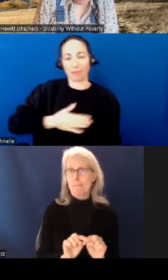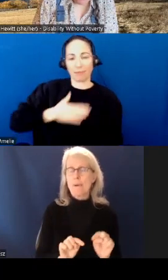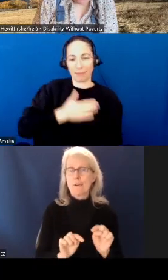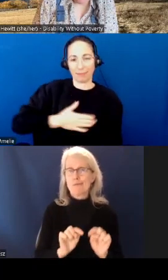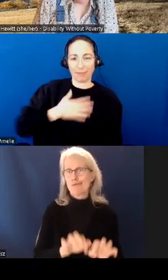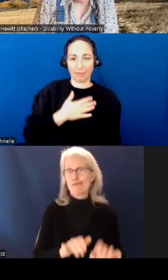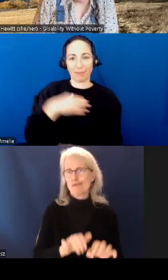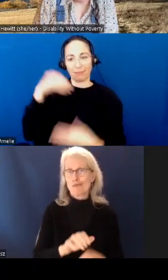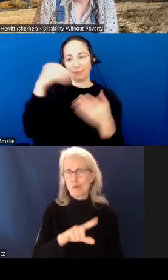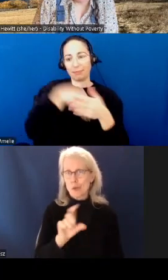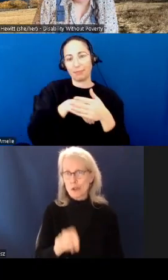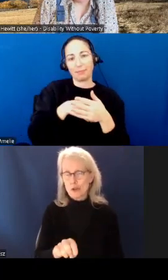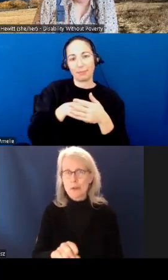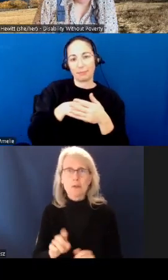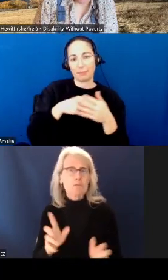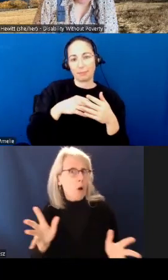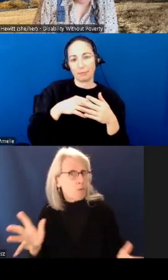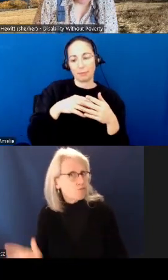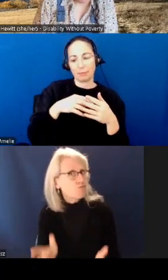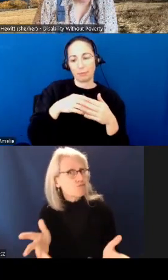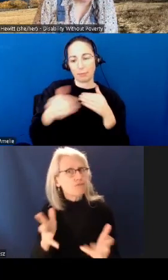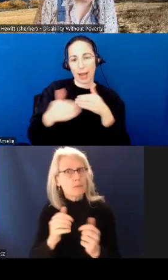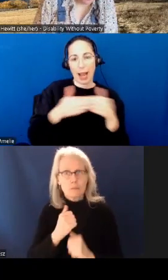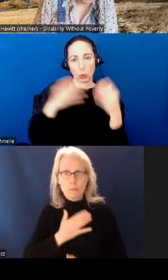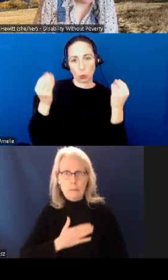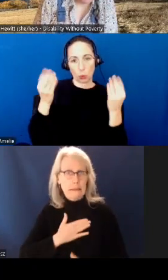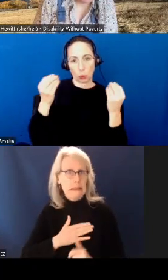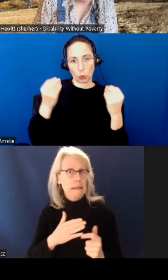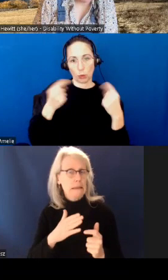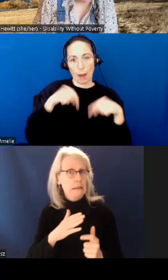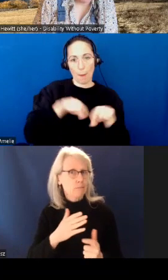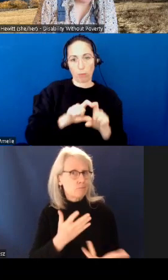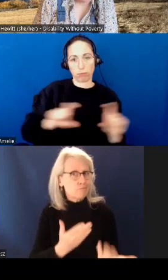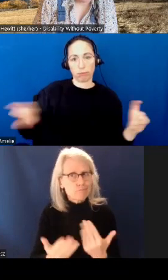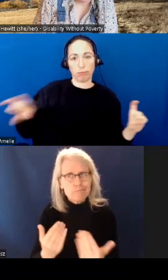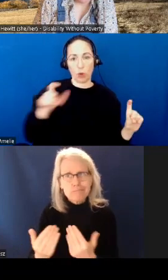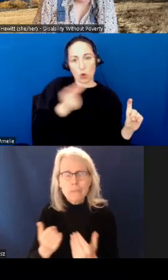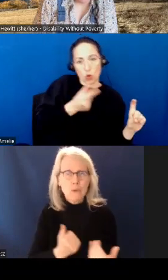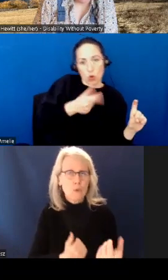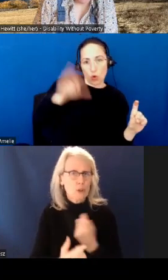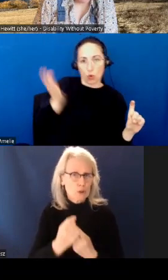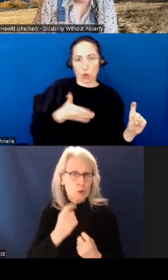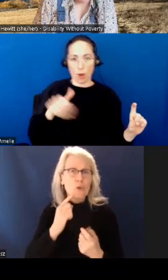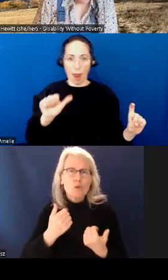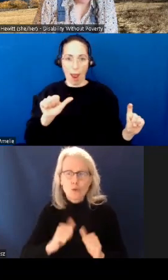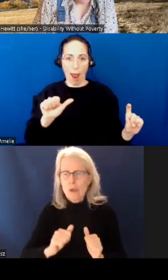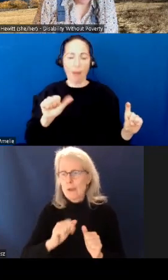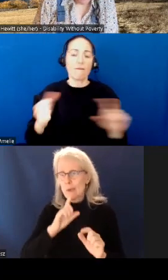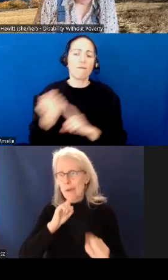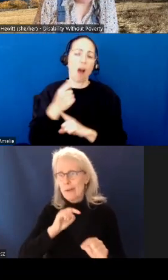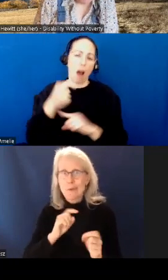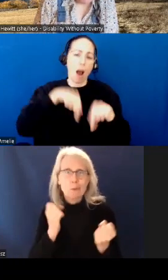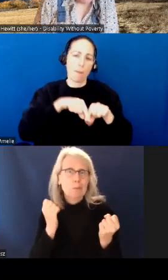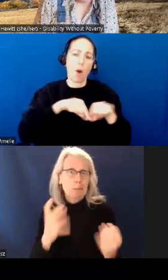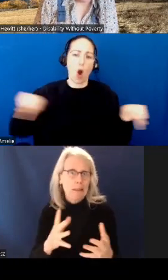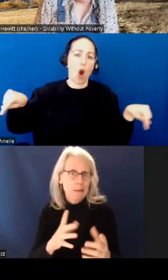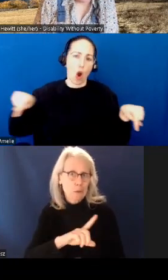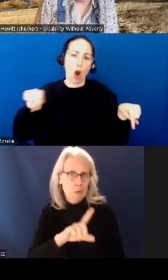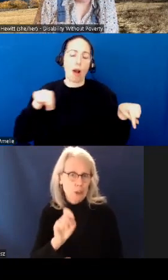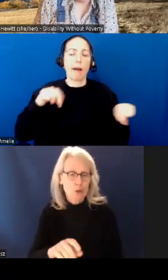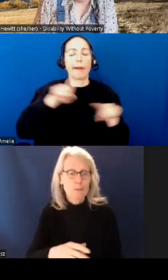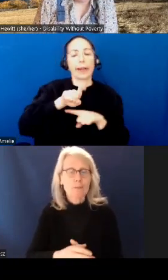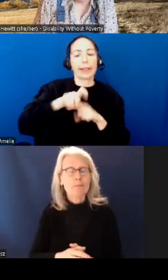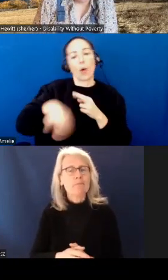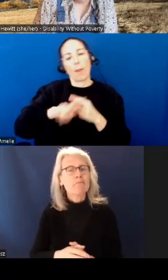We'd greatly encourage you to share your questions as we'll try to respond to as many as we can today. Our meeting